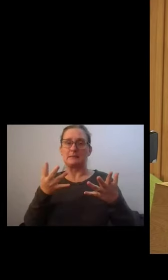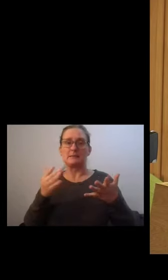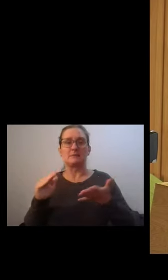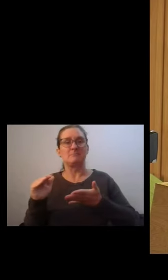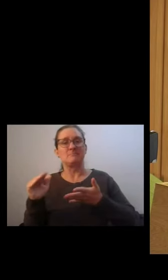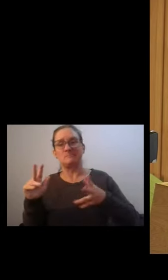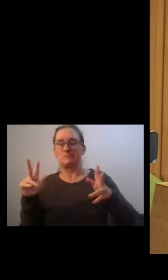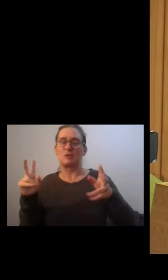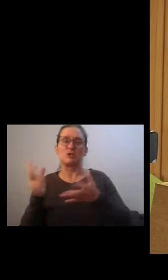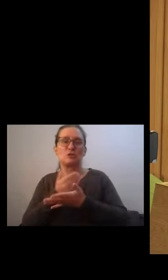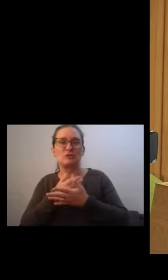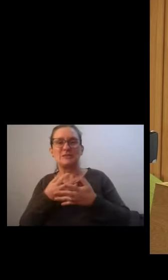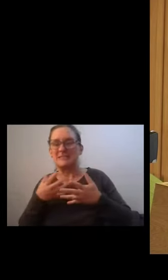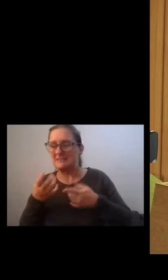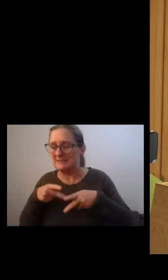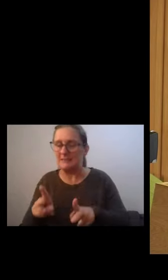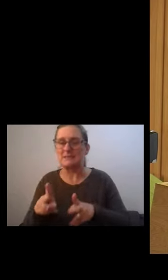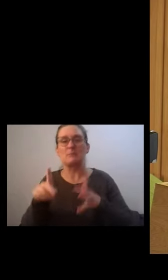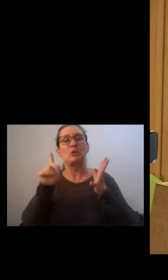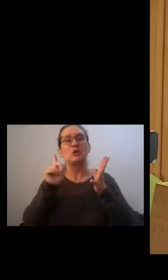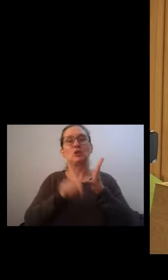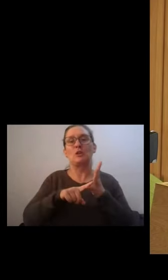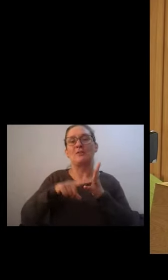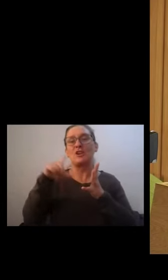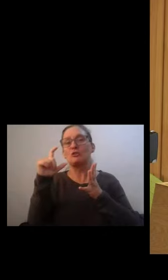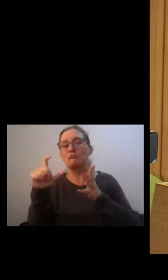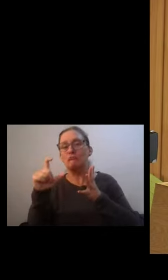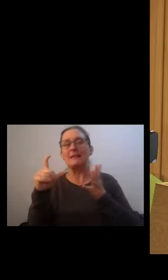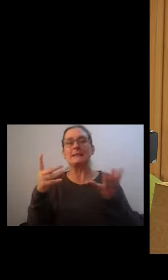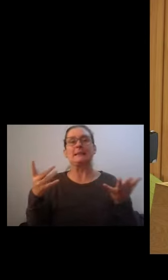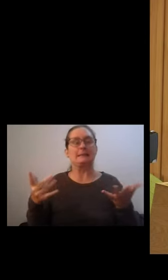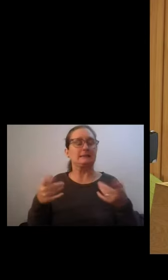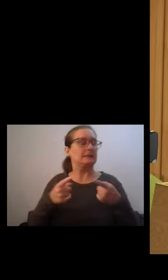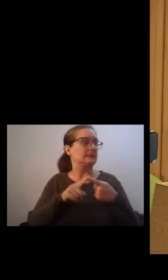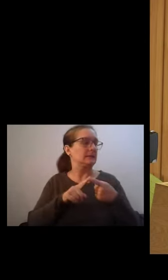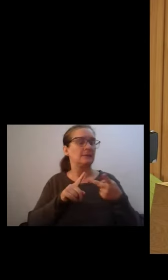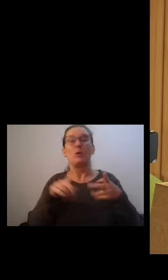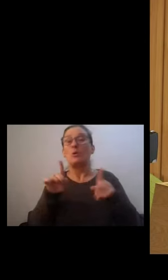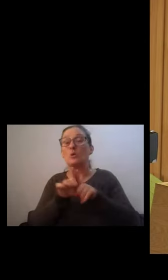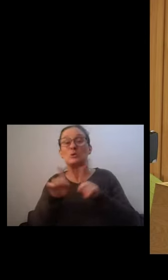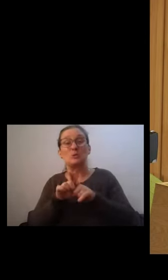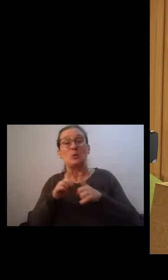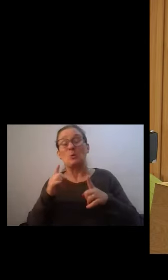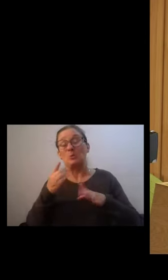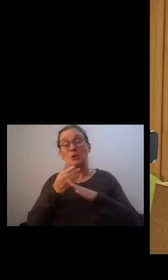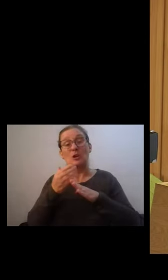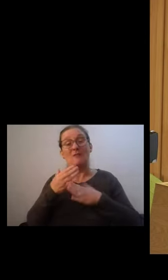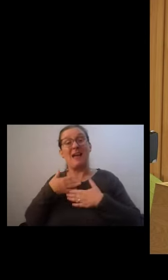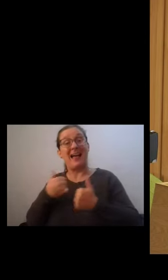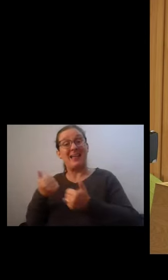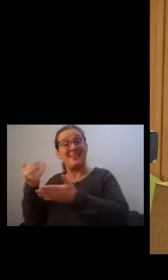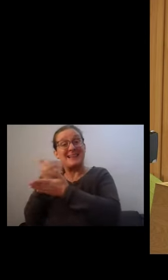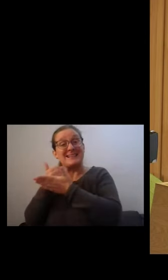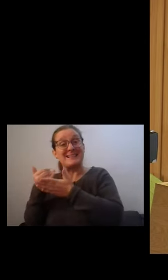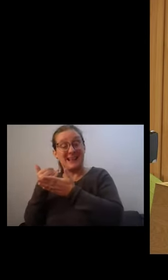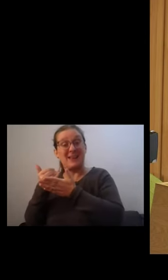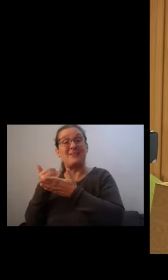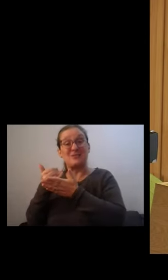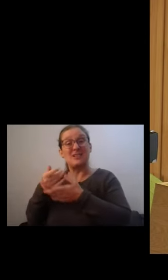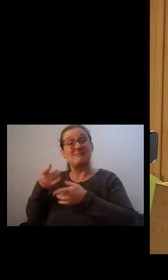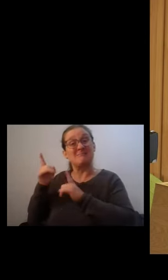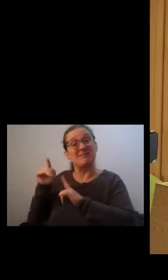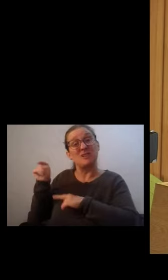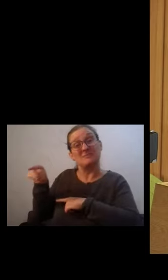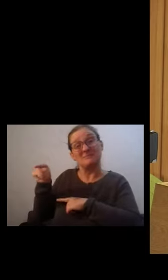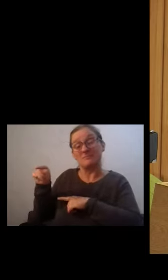of Universal Credit, which has been mentioned. Also, the work of the Health and Safety Executive, because that happens to report to the Department for Work and